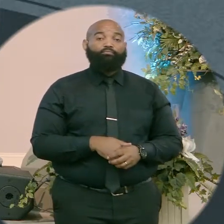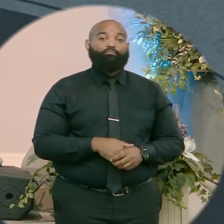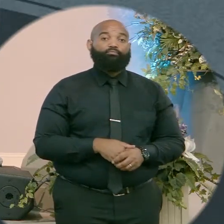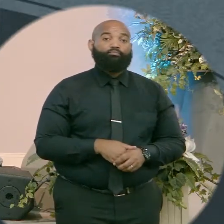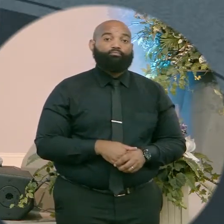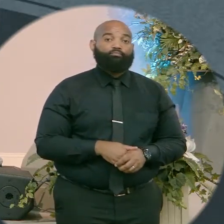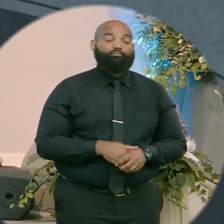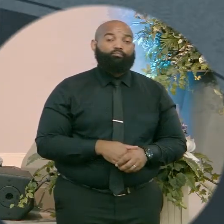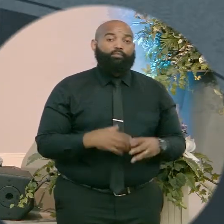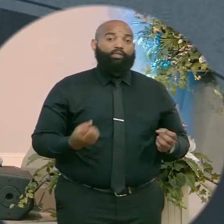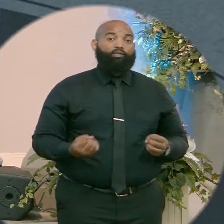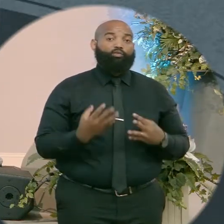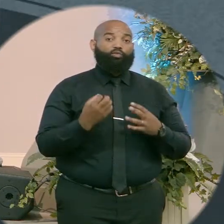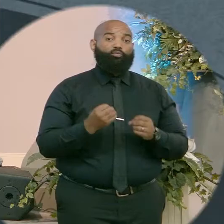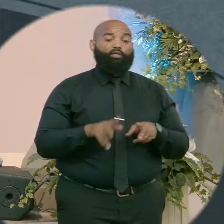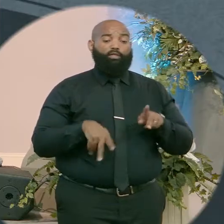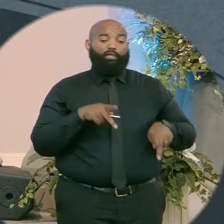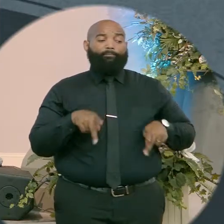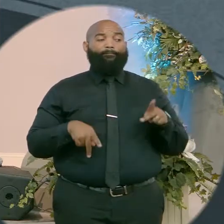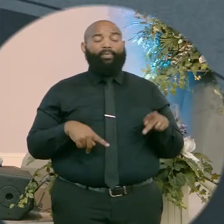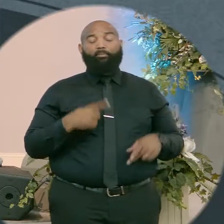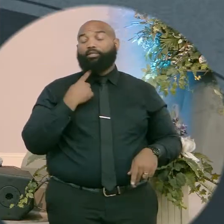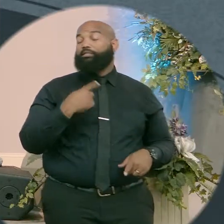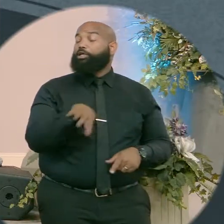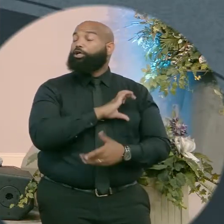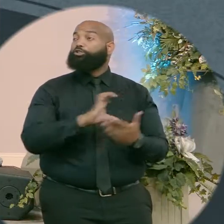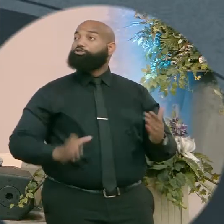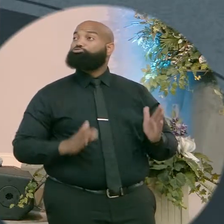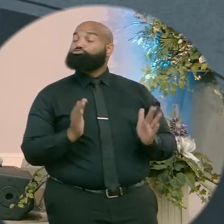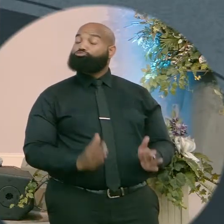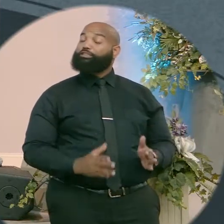Because there's a whole lot of people speaking Christianese that ain't living it.